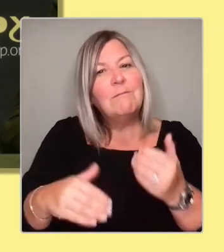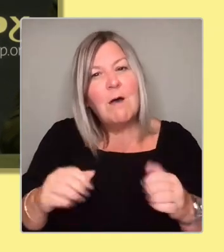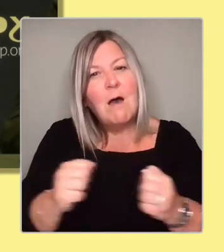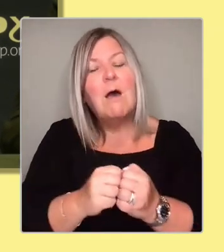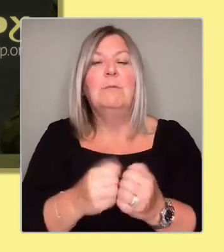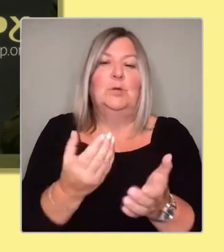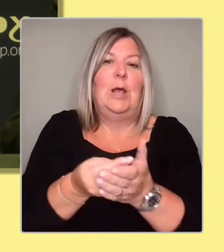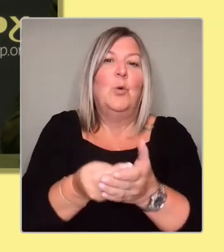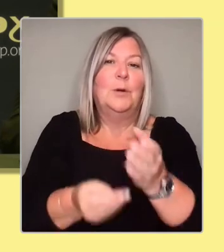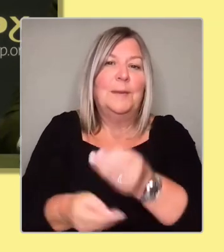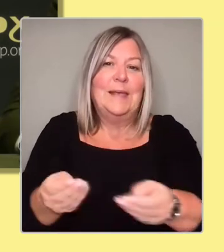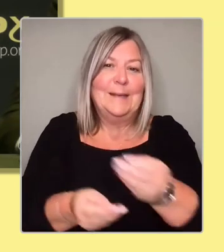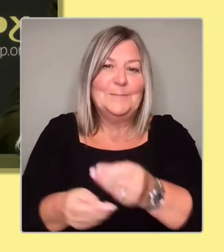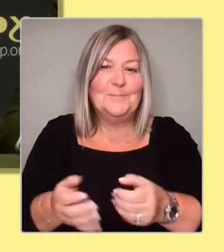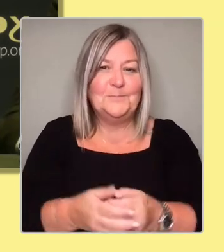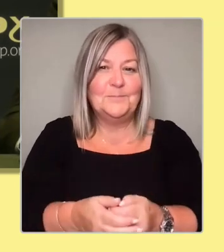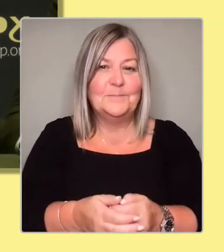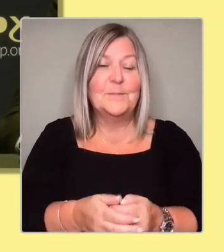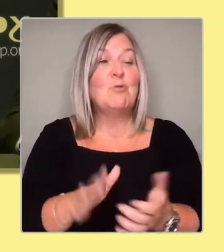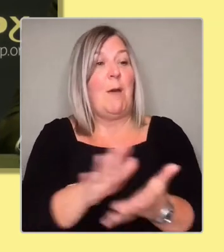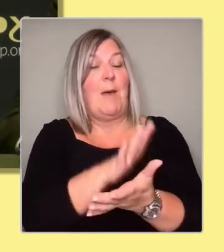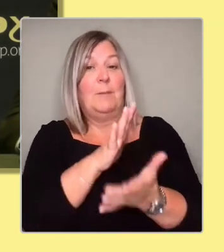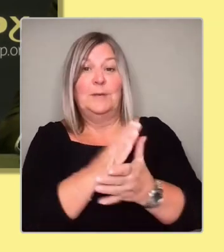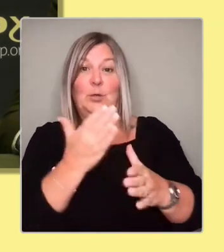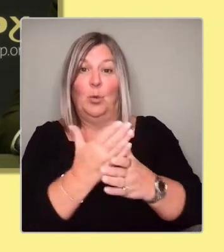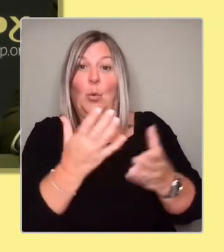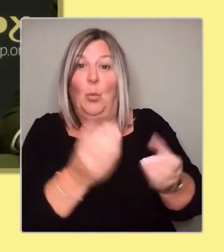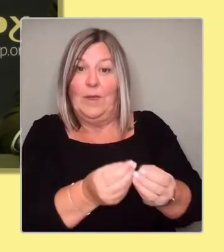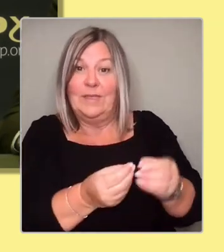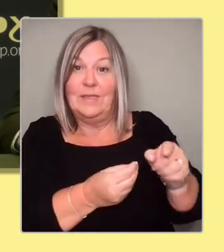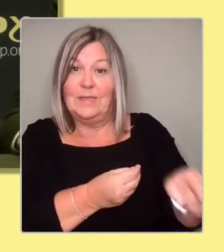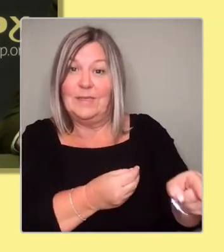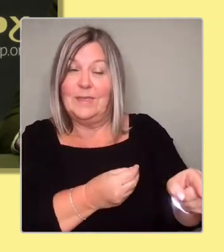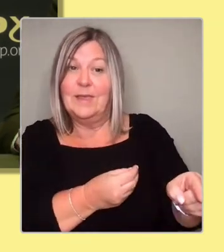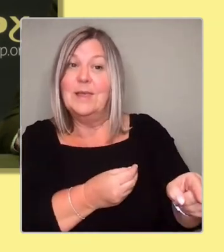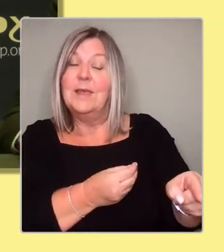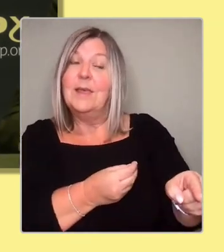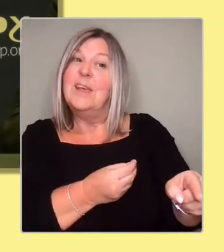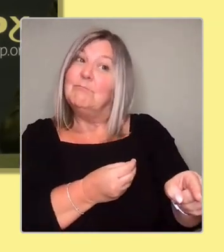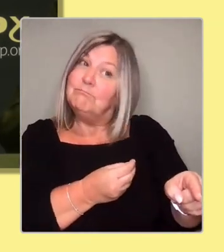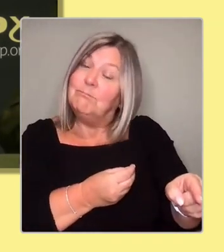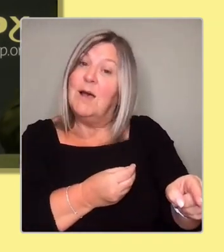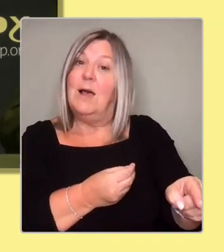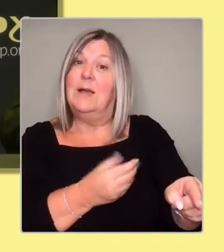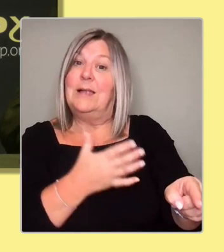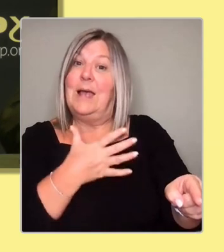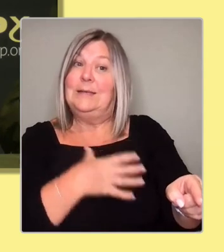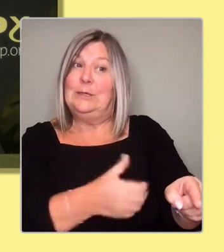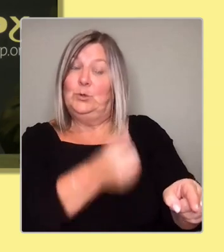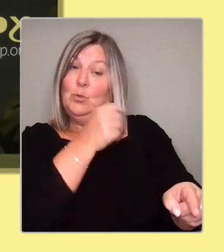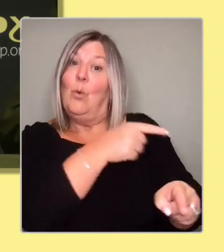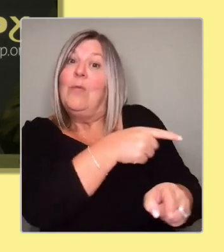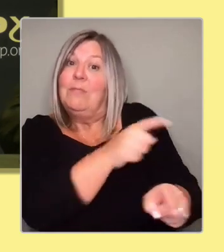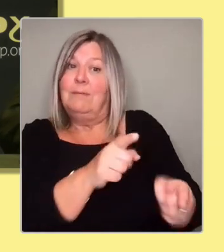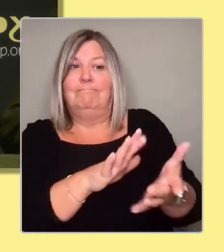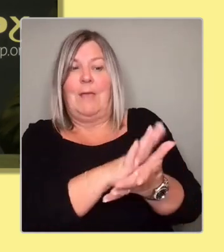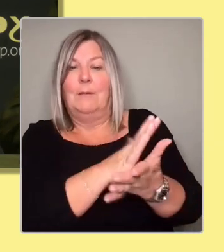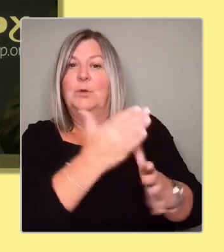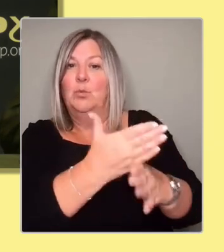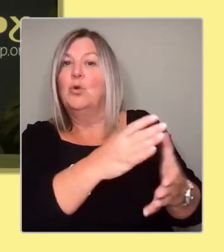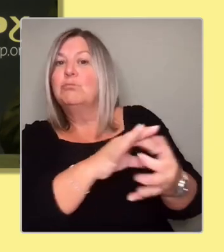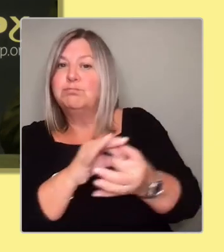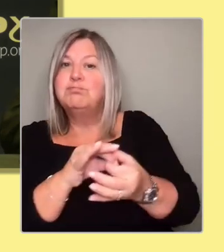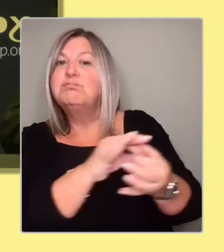for them is, would they be willing to work with me when it came to putting that economic prosperity front and centre? Because I think it is the only